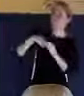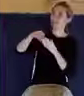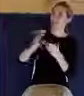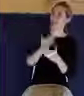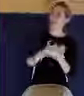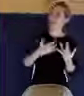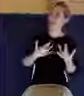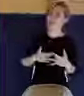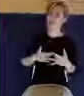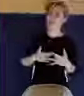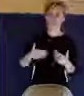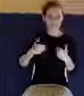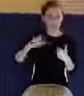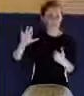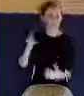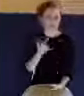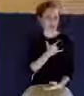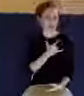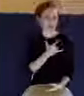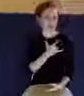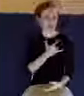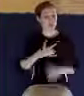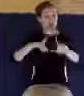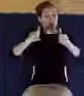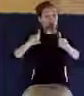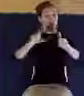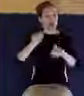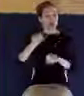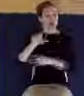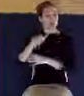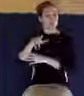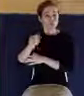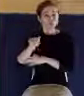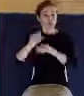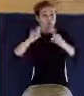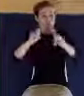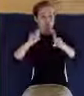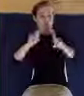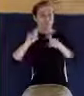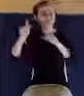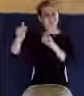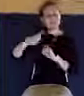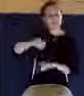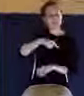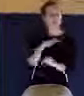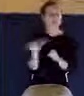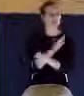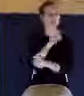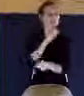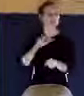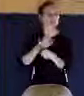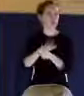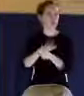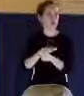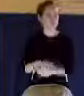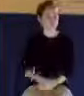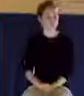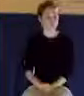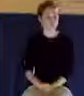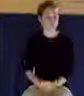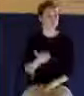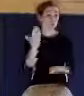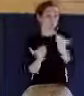so trials are a means to give us that full assurance. And so it's very possible for someone to be